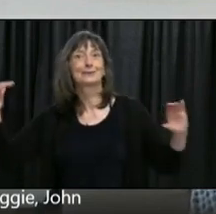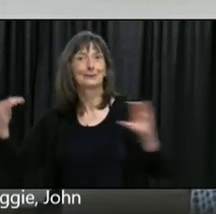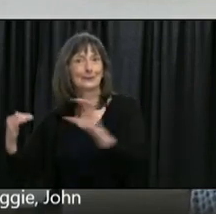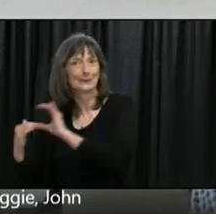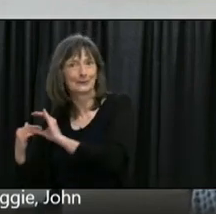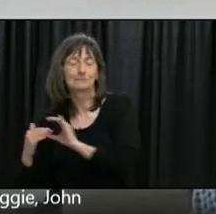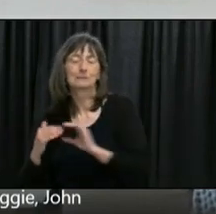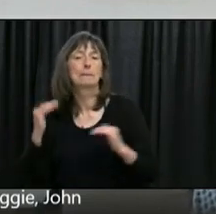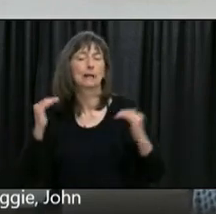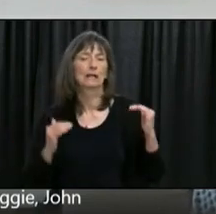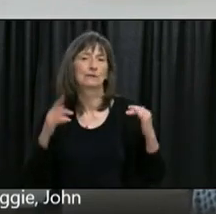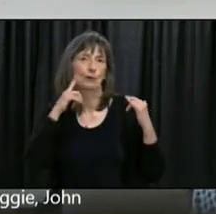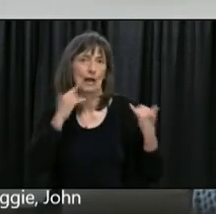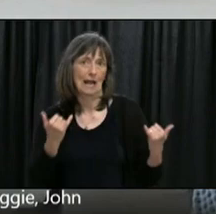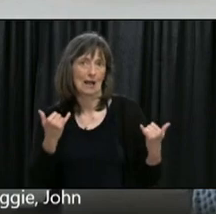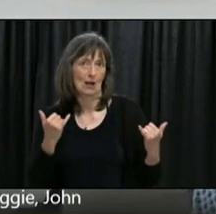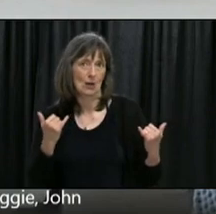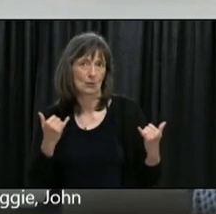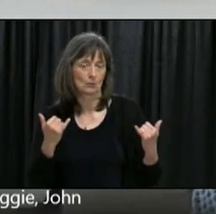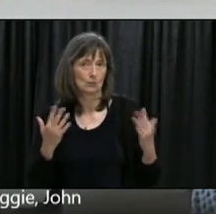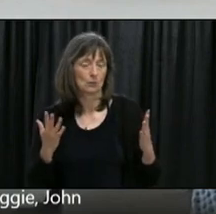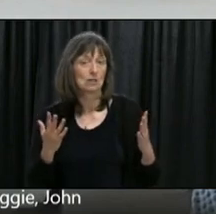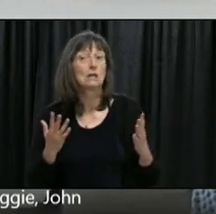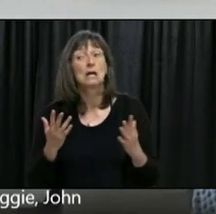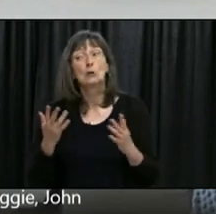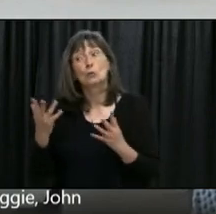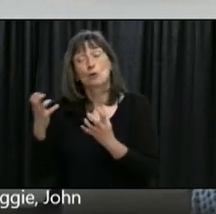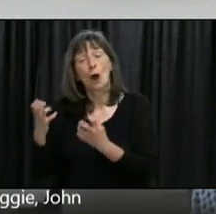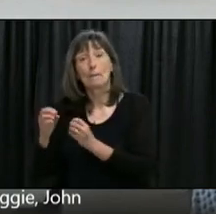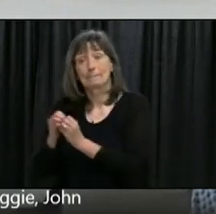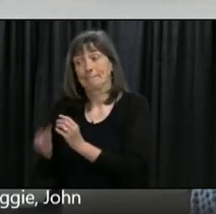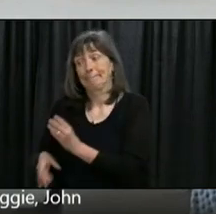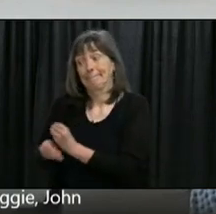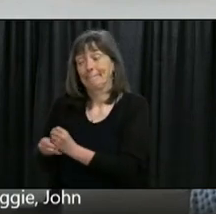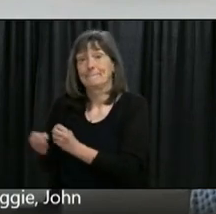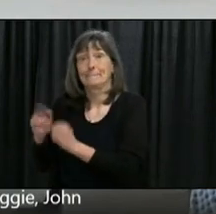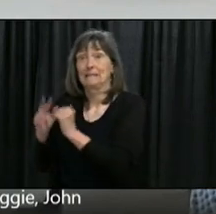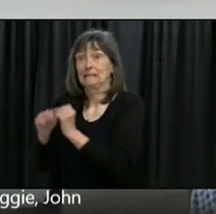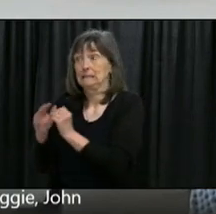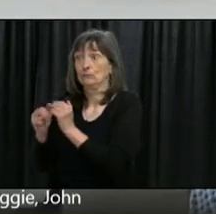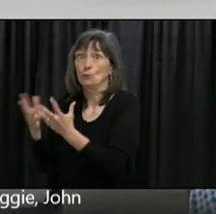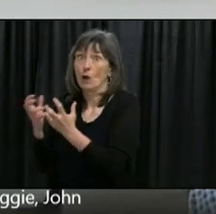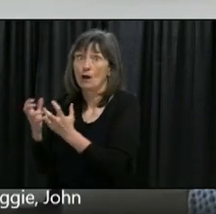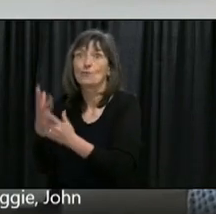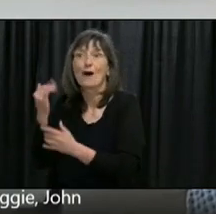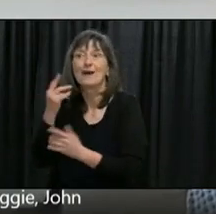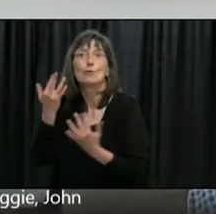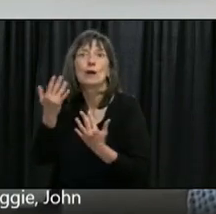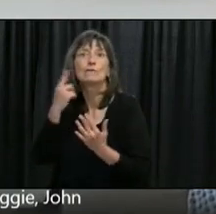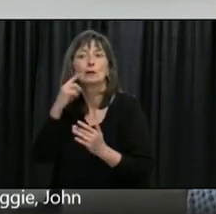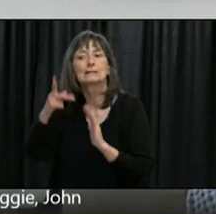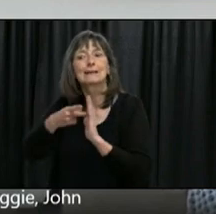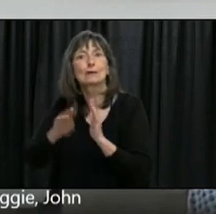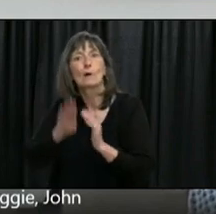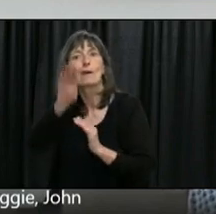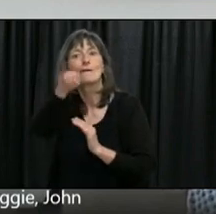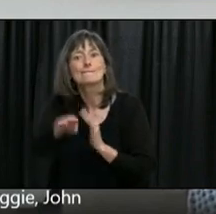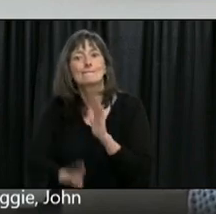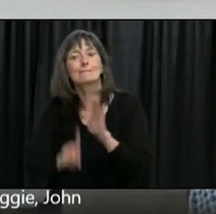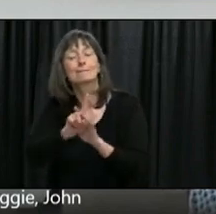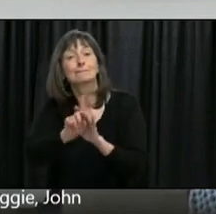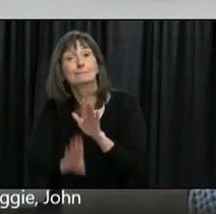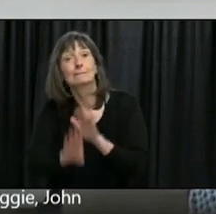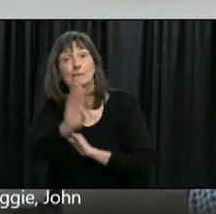we are really keen to try and build up a stock against the next wave and we're still waiting on Health